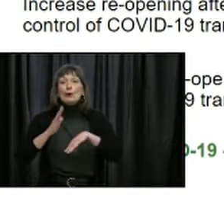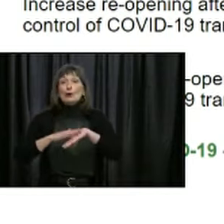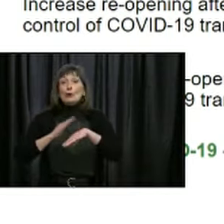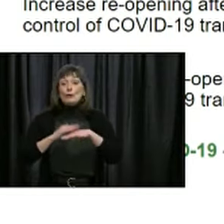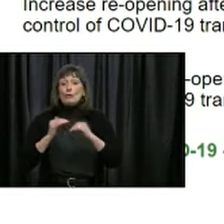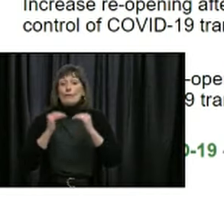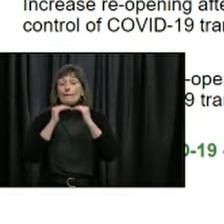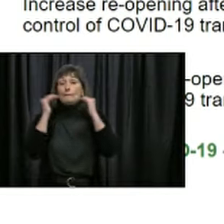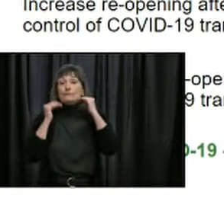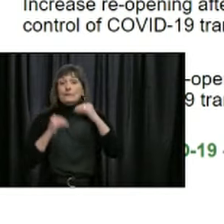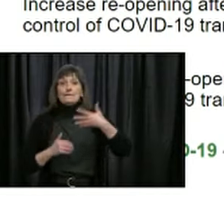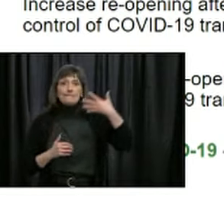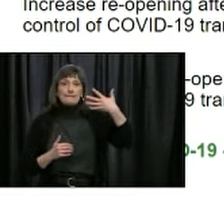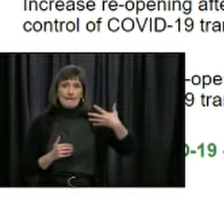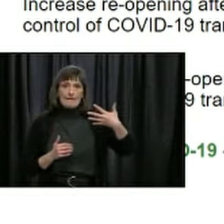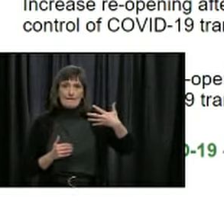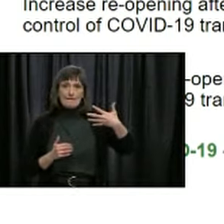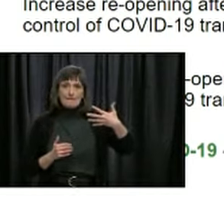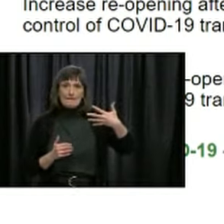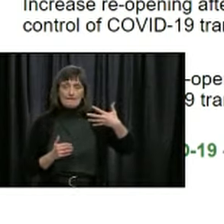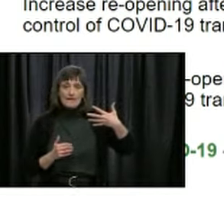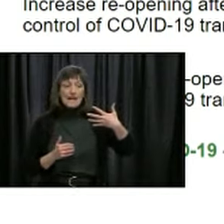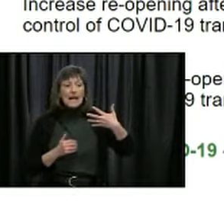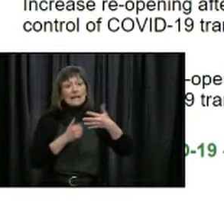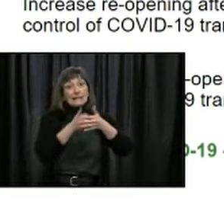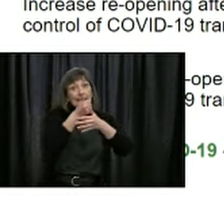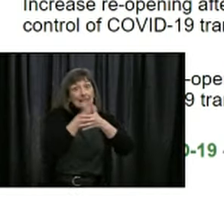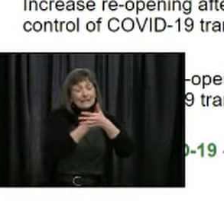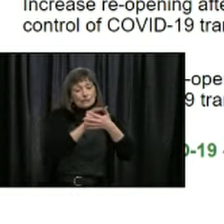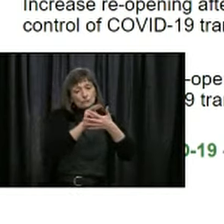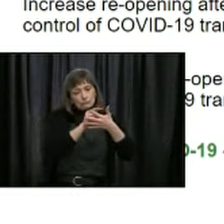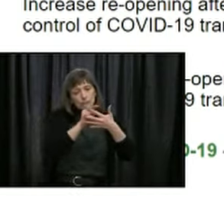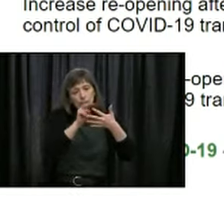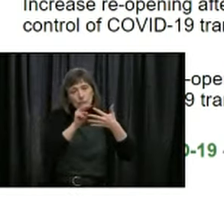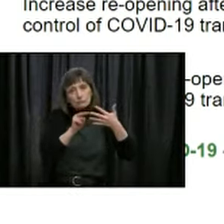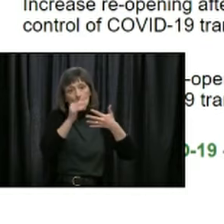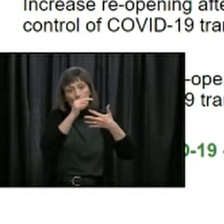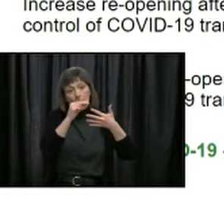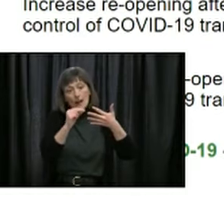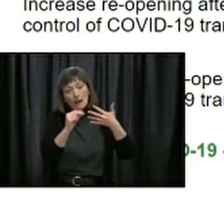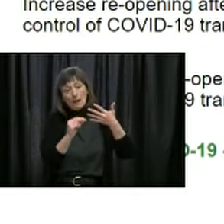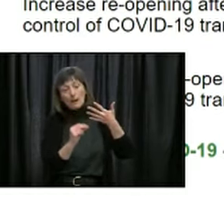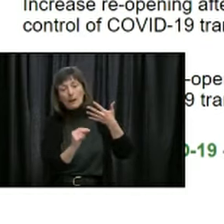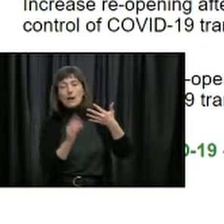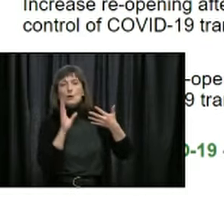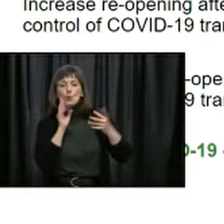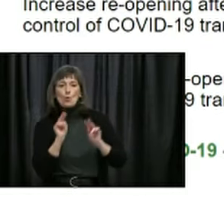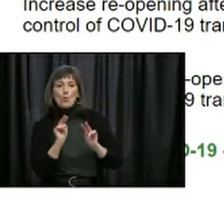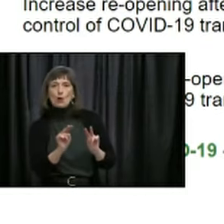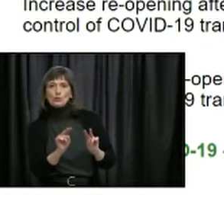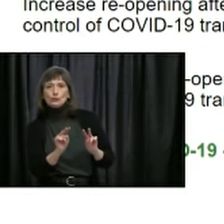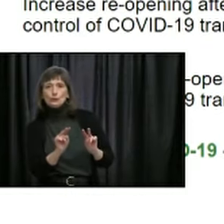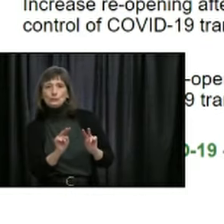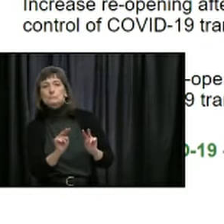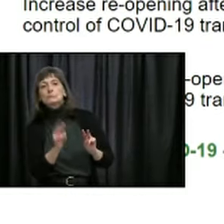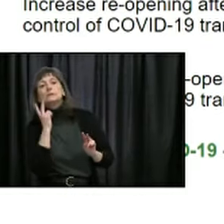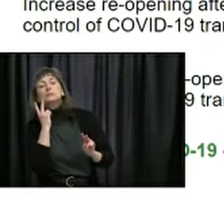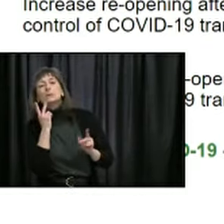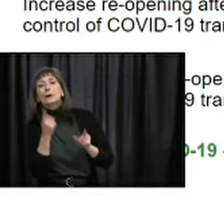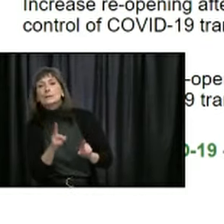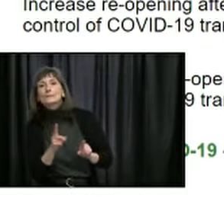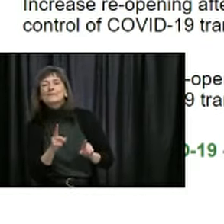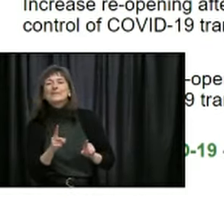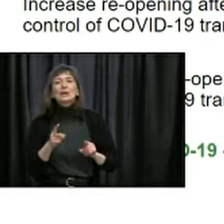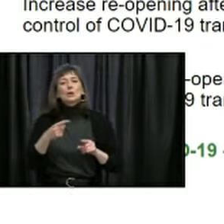Continued surveillance and outbreak management will take place at every level. We chose alert levels as opposed to